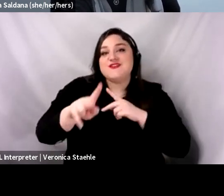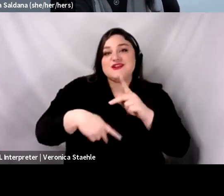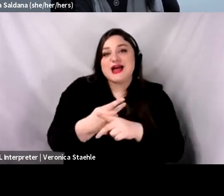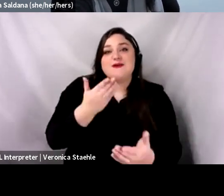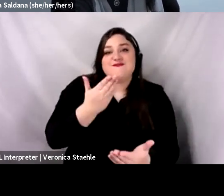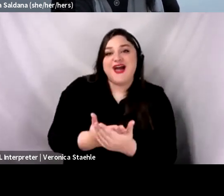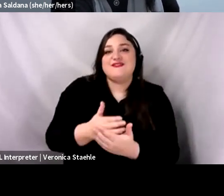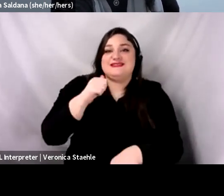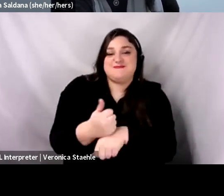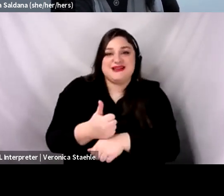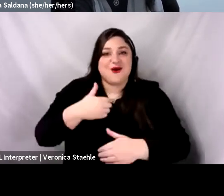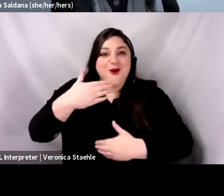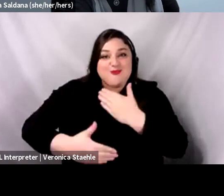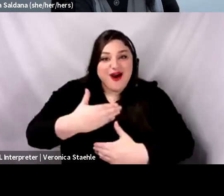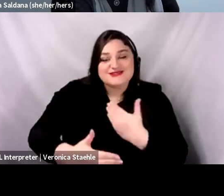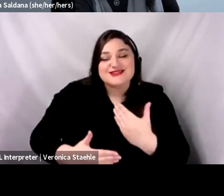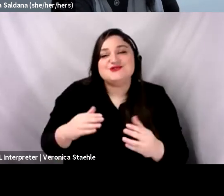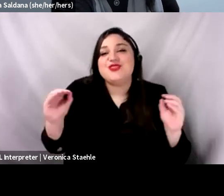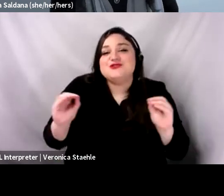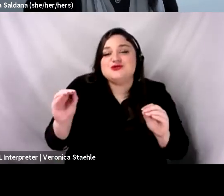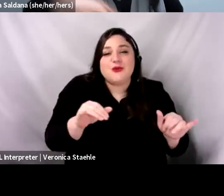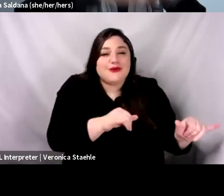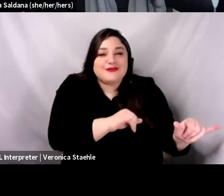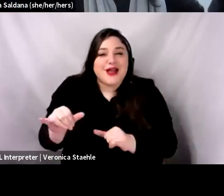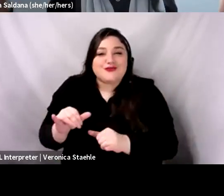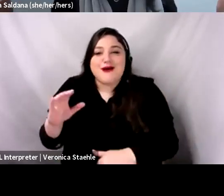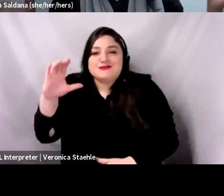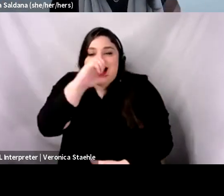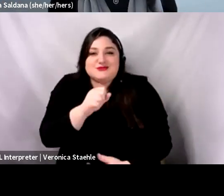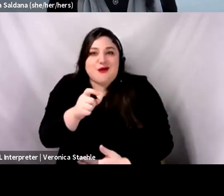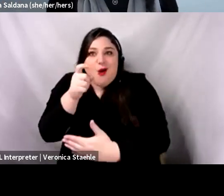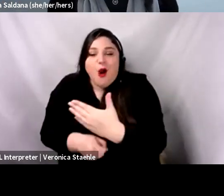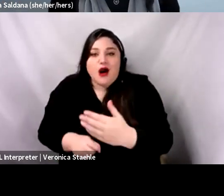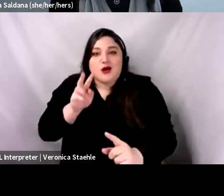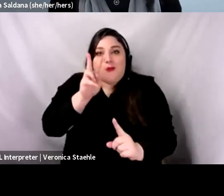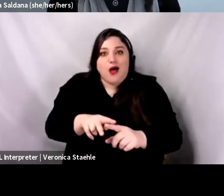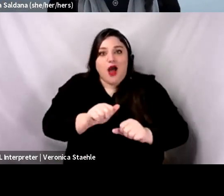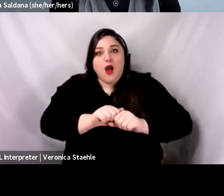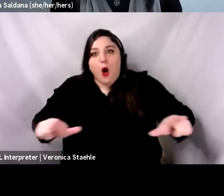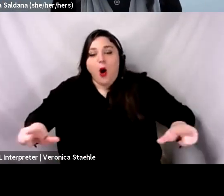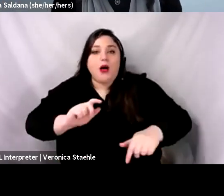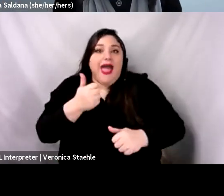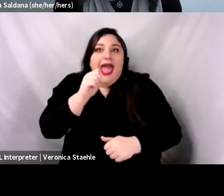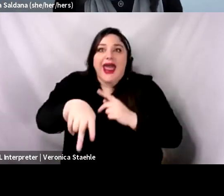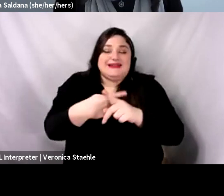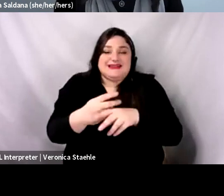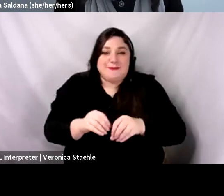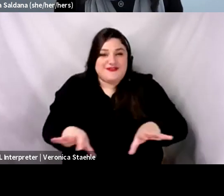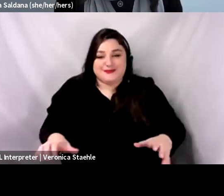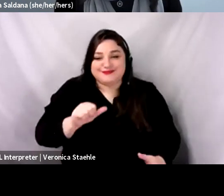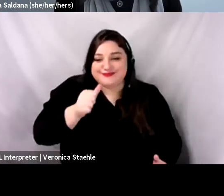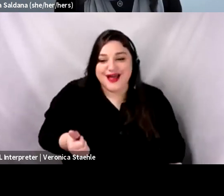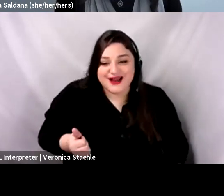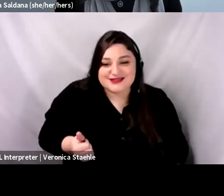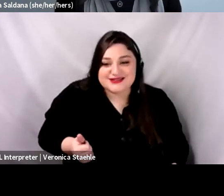sort of recommendation for what costs would be broadly across, you know, any implementation, but per evidence